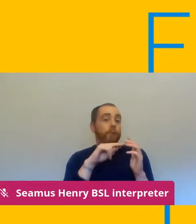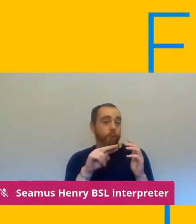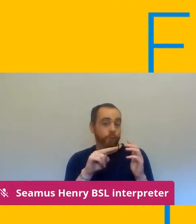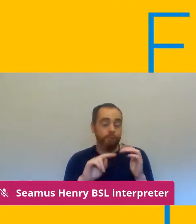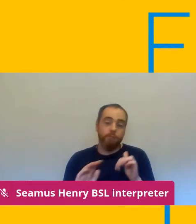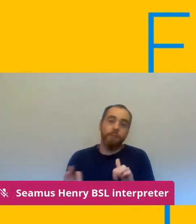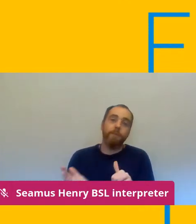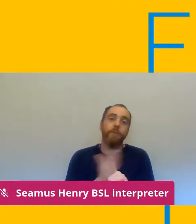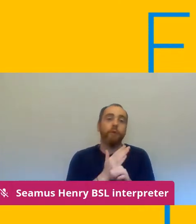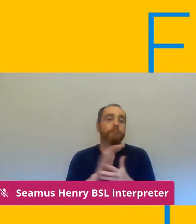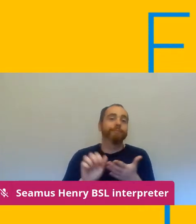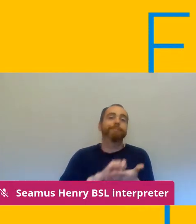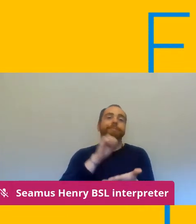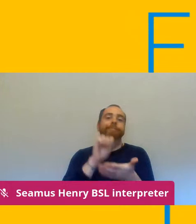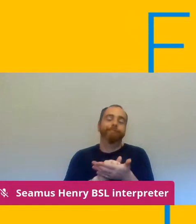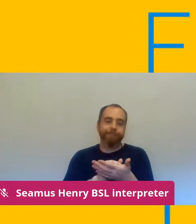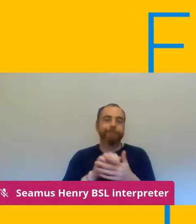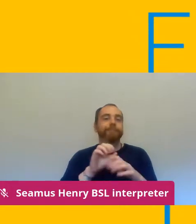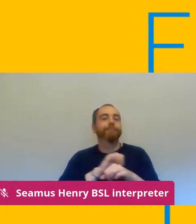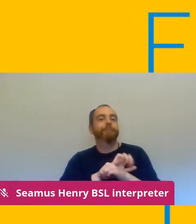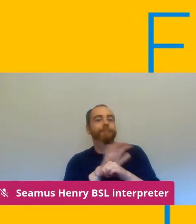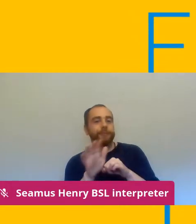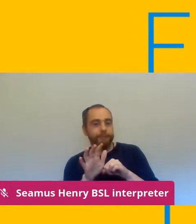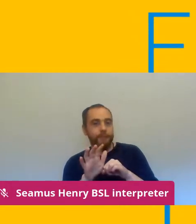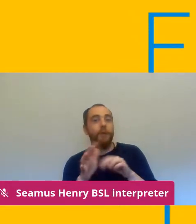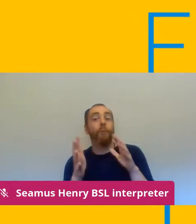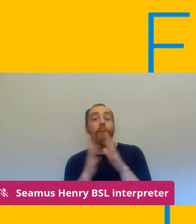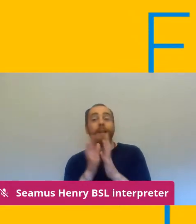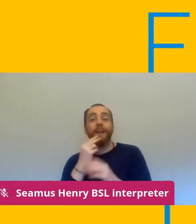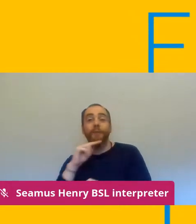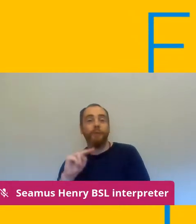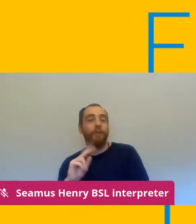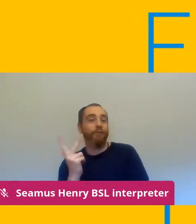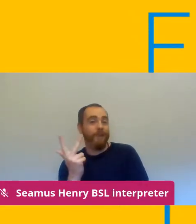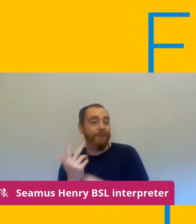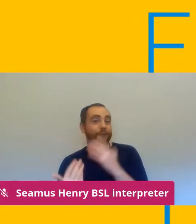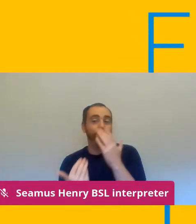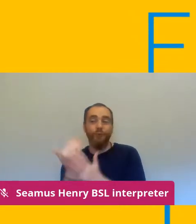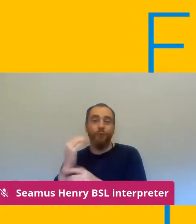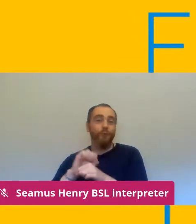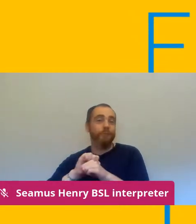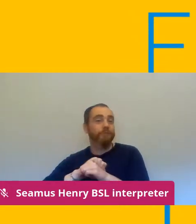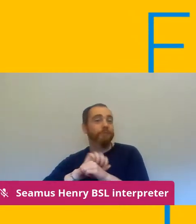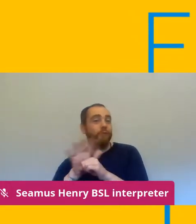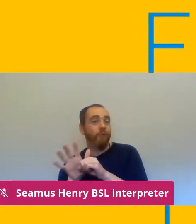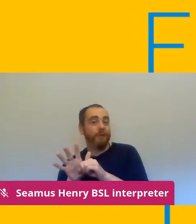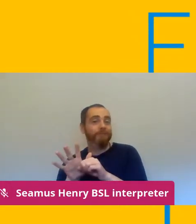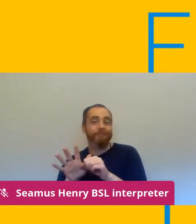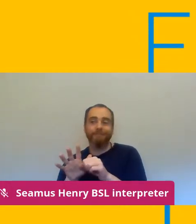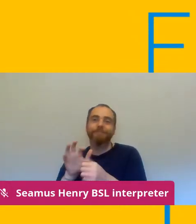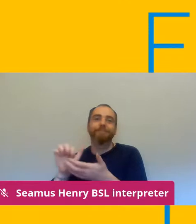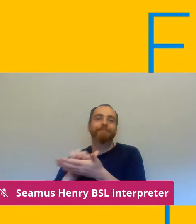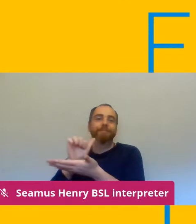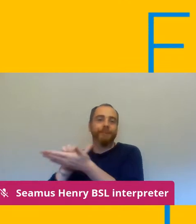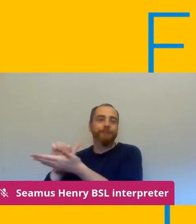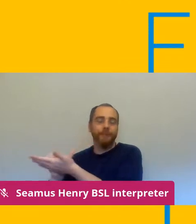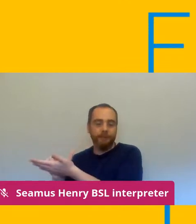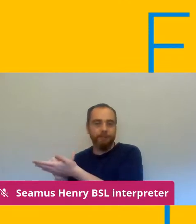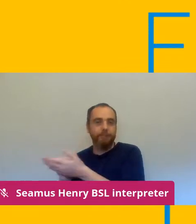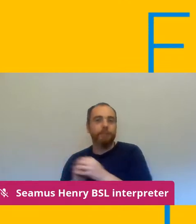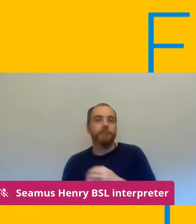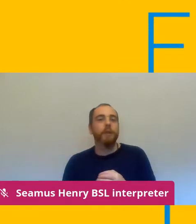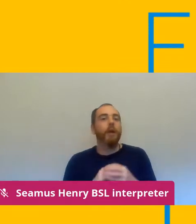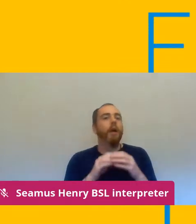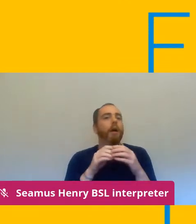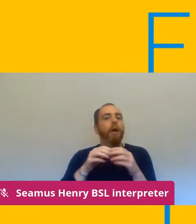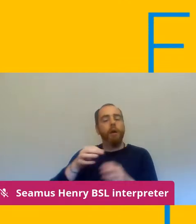by wednesday afternoon we'd had three cases confirmed um we are now in partial lockdown in that